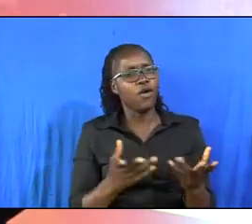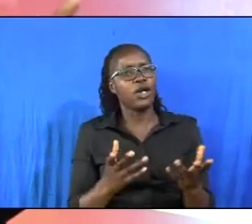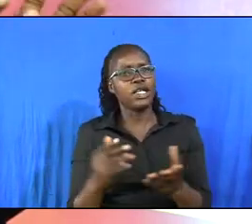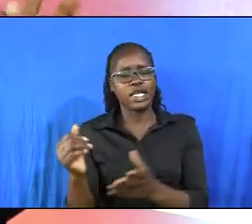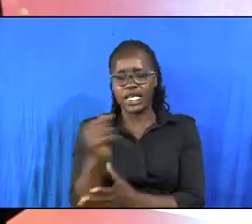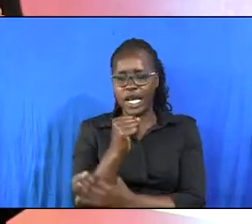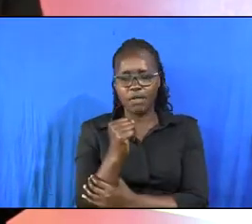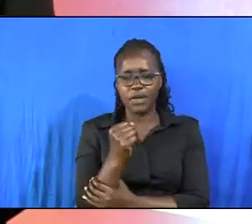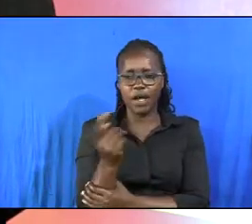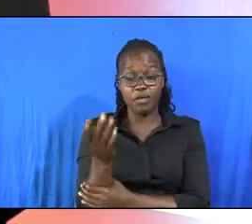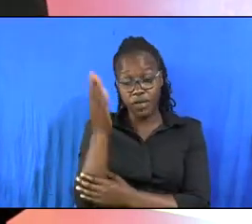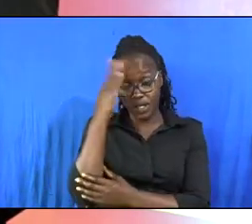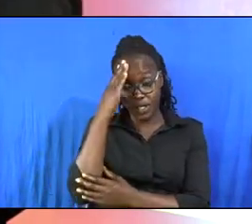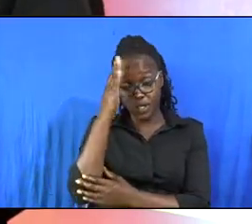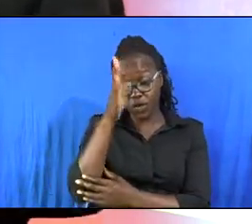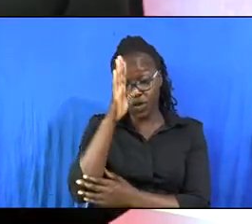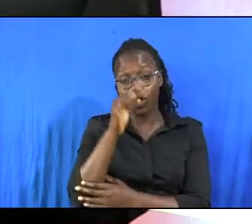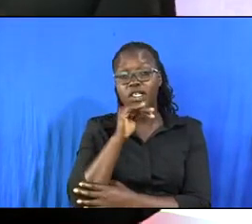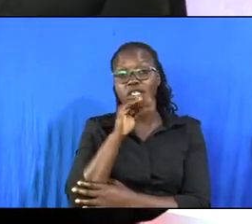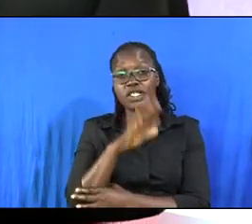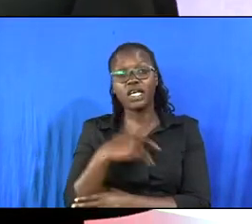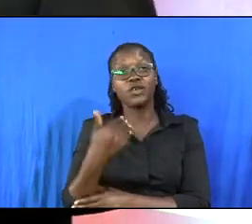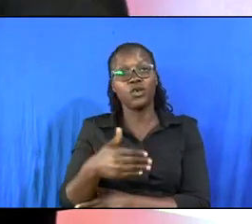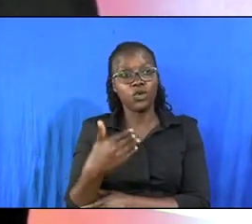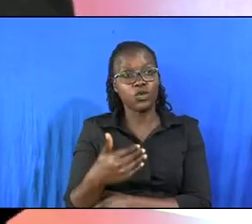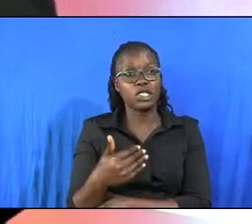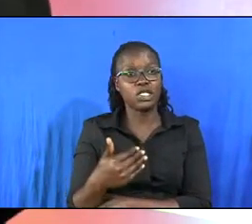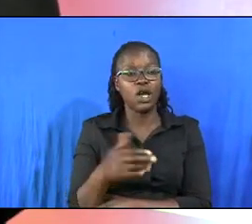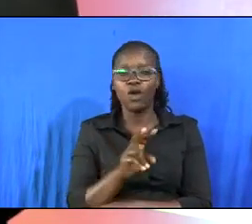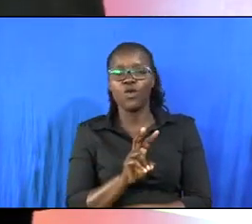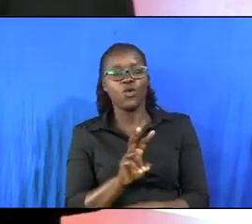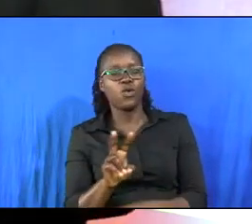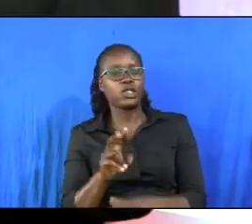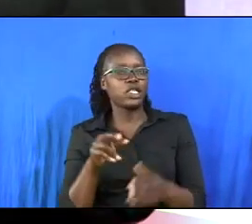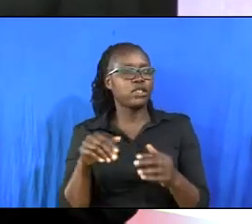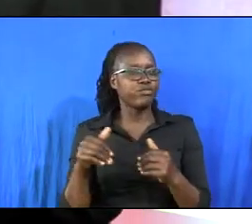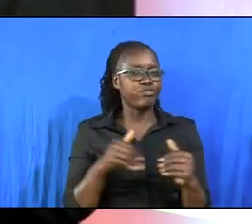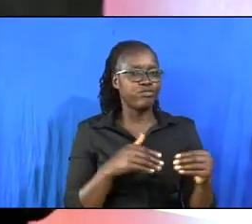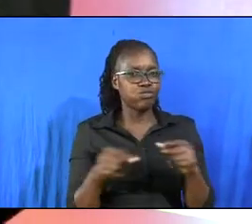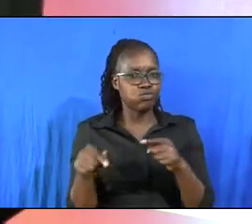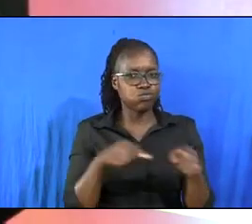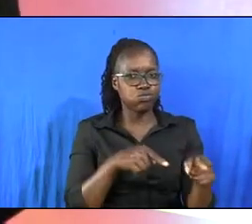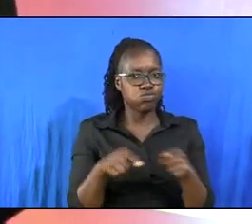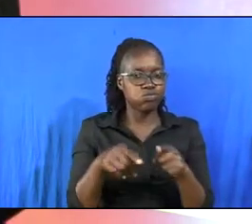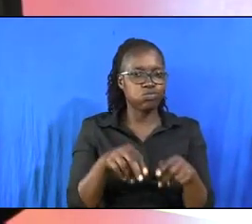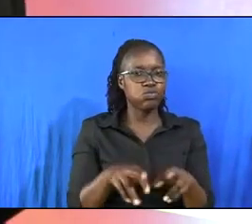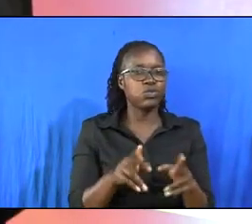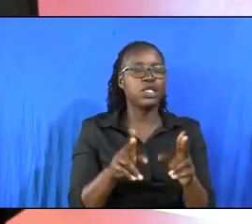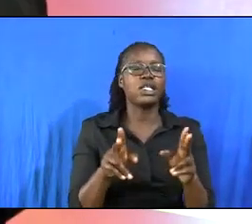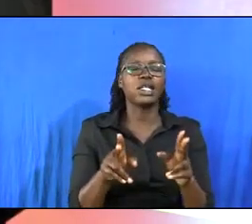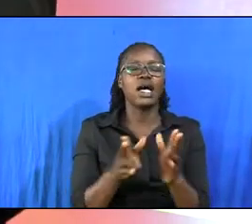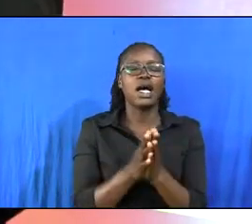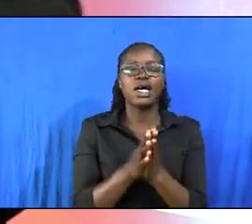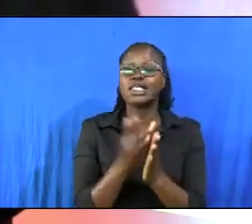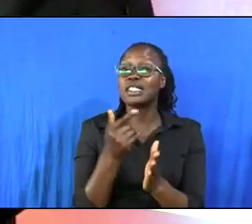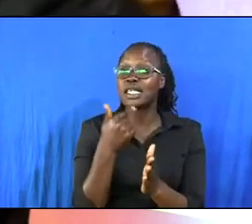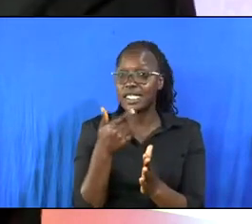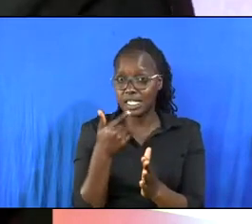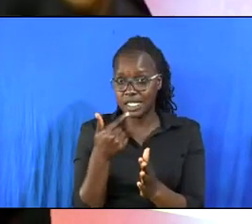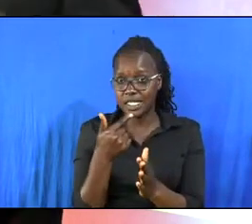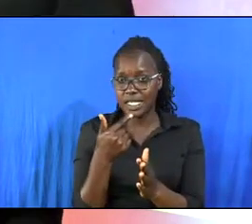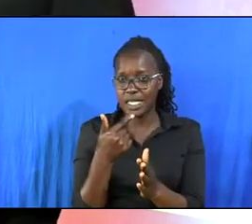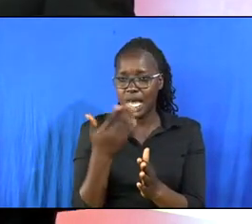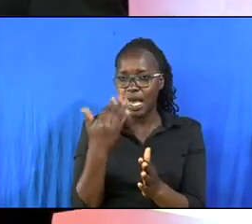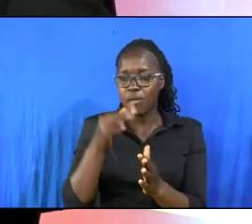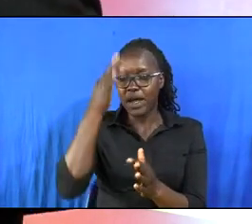abraham moved on with his son all the way to the mountain top and just like abraham had mentioned to the son